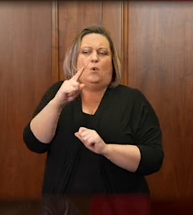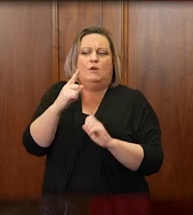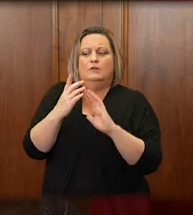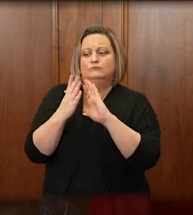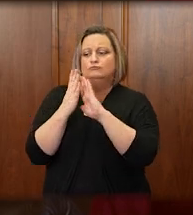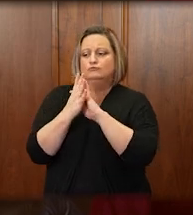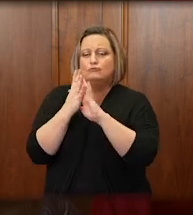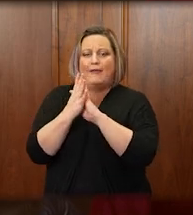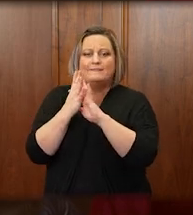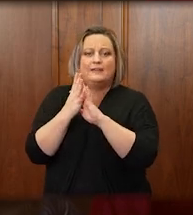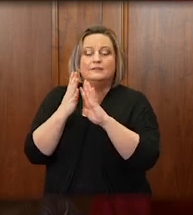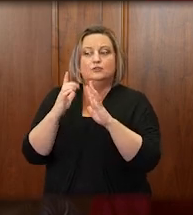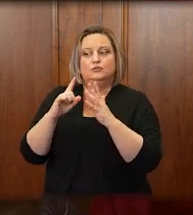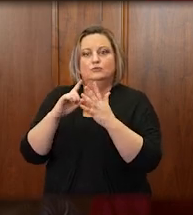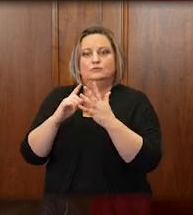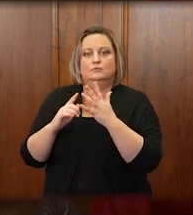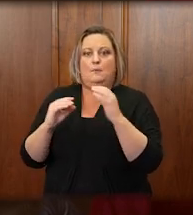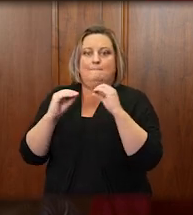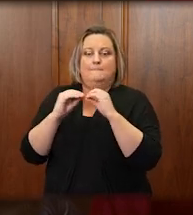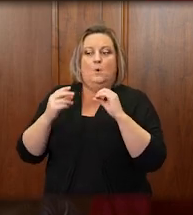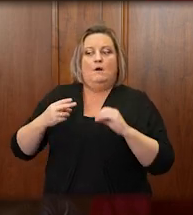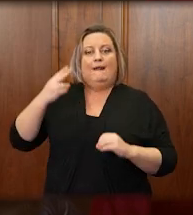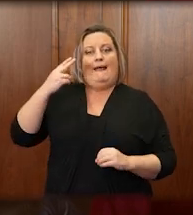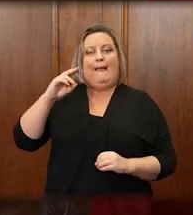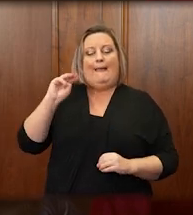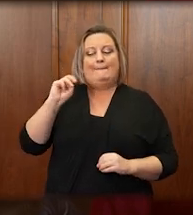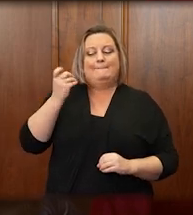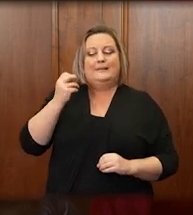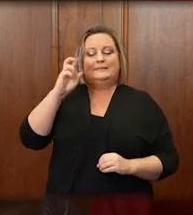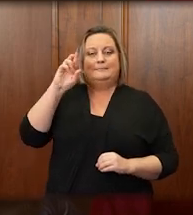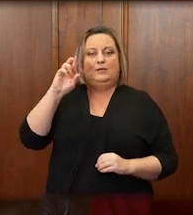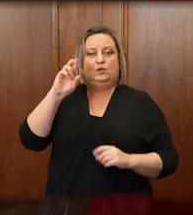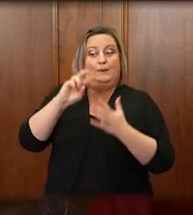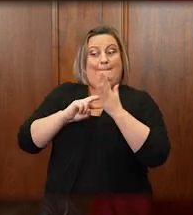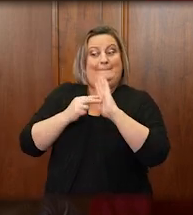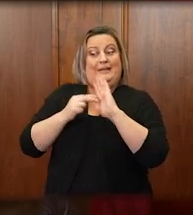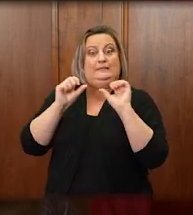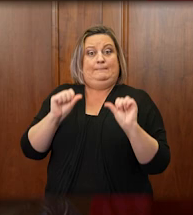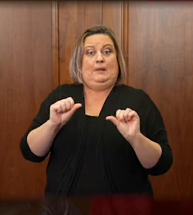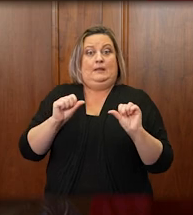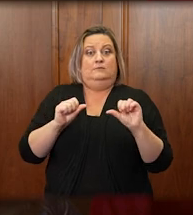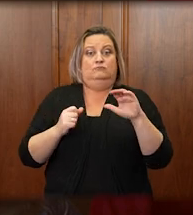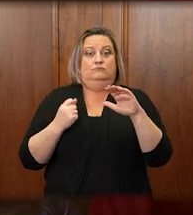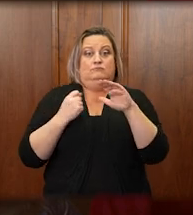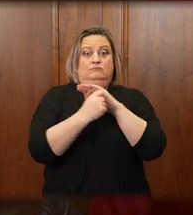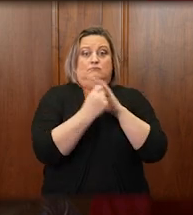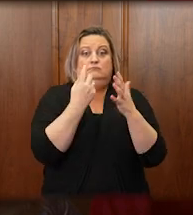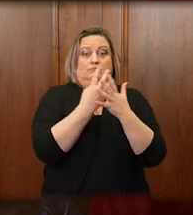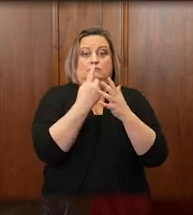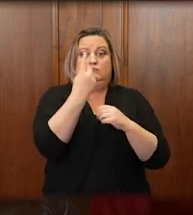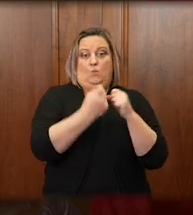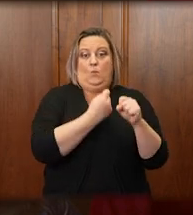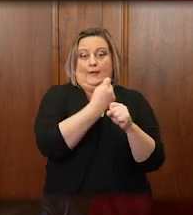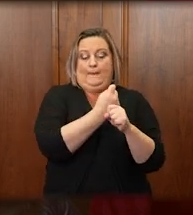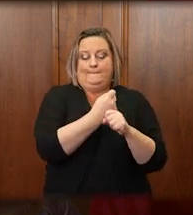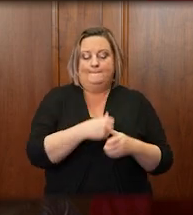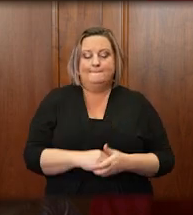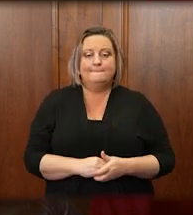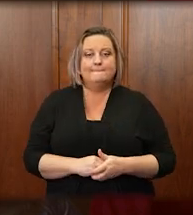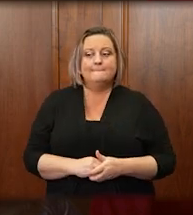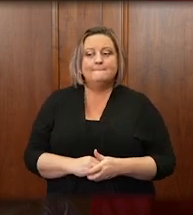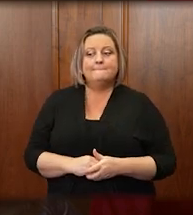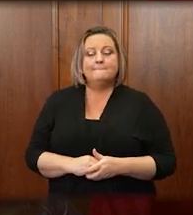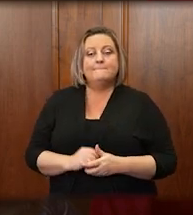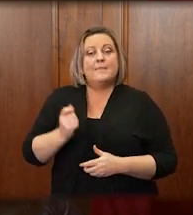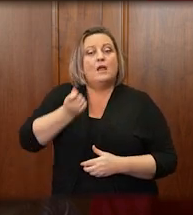to high misdemeanors. And high misdemeanor is, of course, a crime that you can go to jail for up to a year for. There was nothing wrong